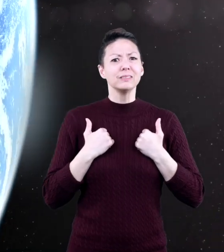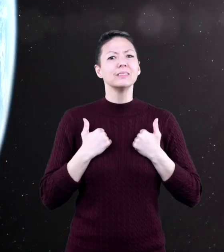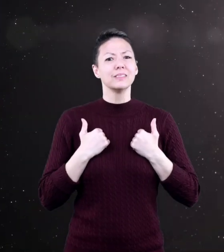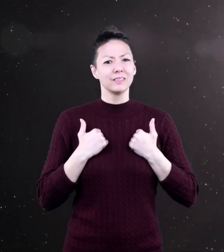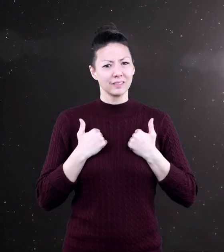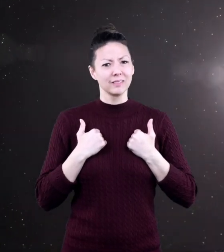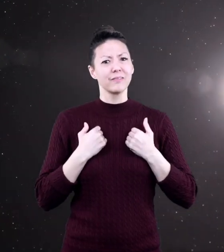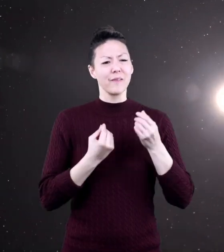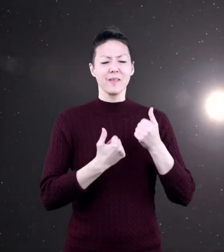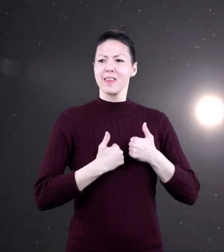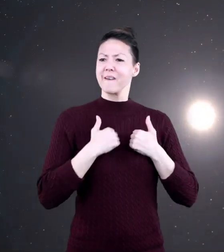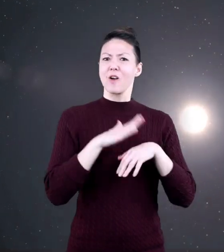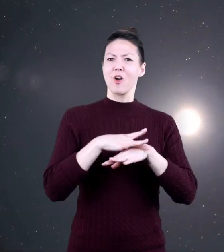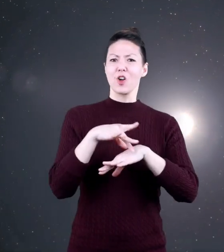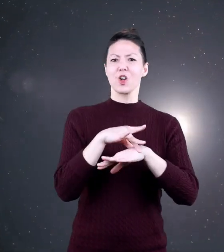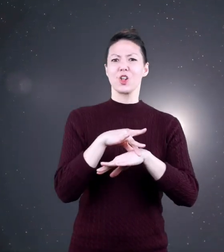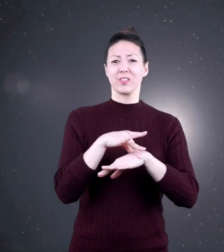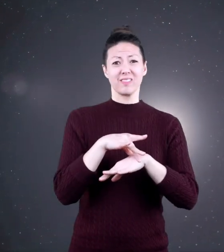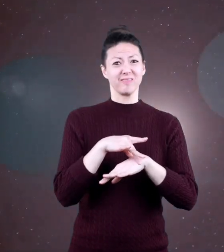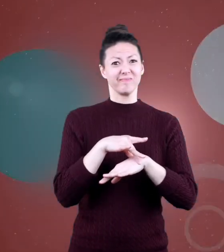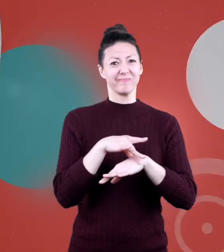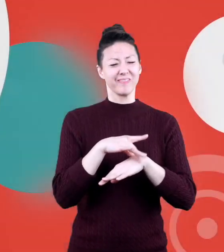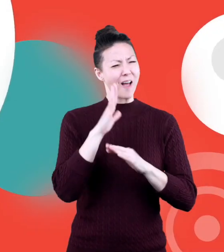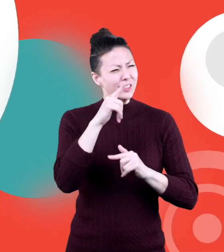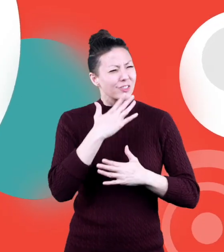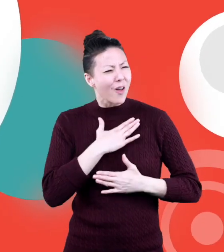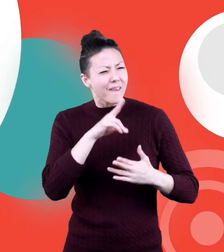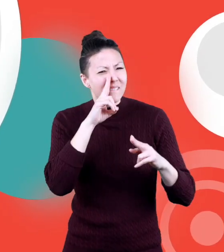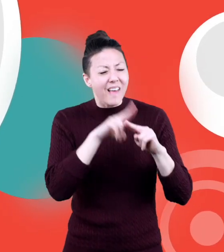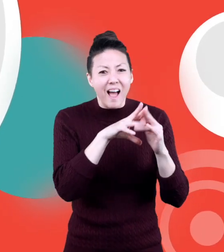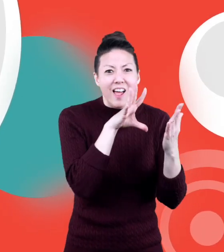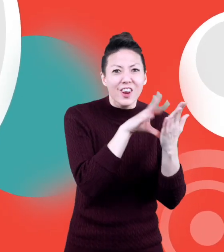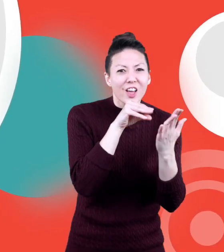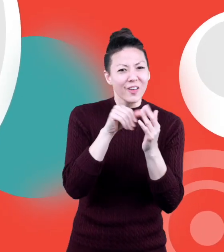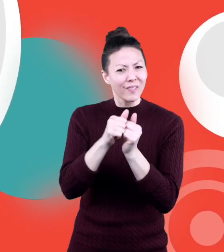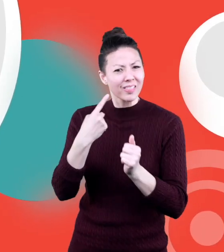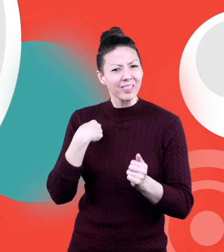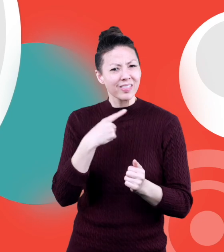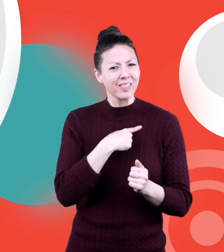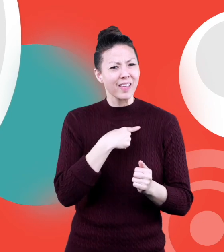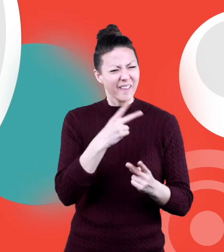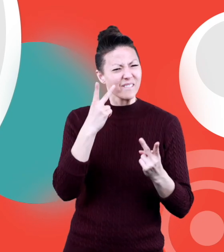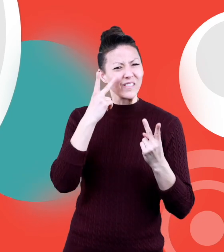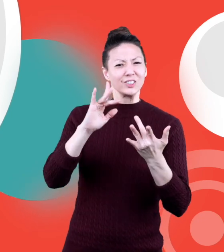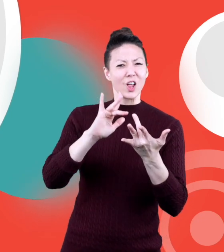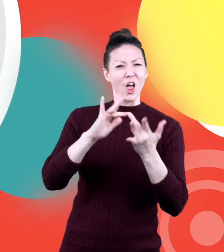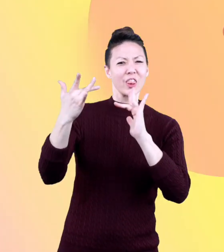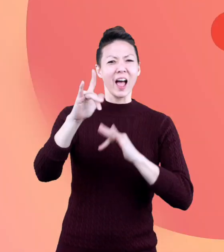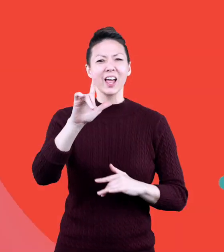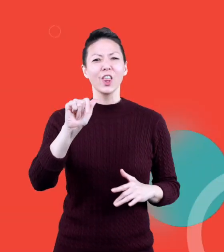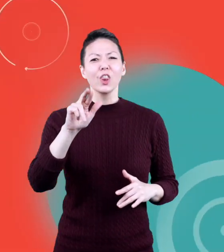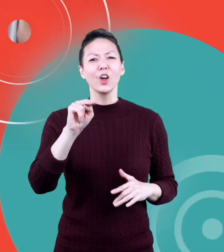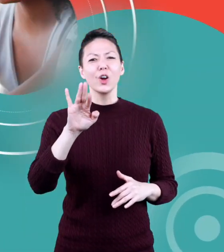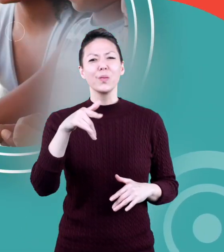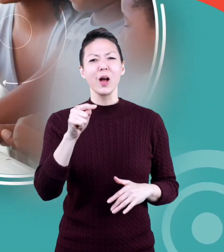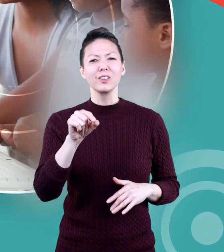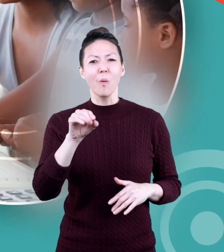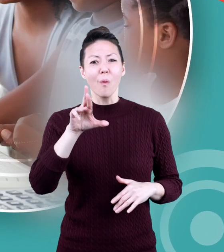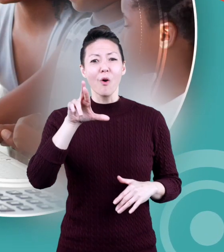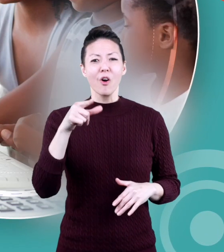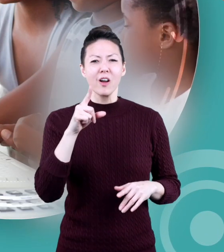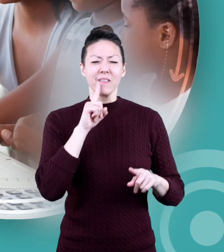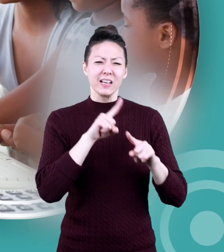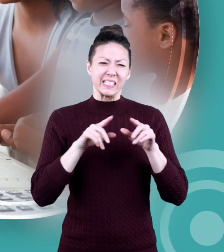and are all necessary for life on earth hope you had fun learning with us visit us at learnbright